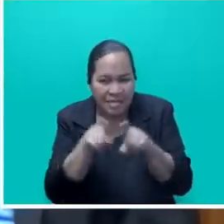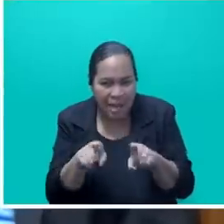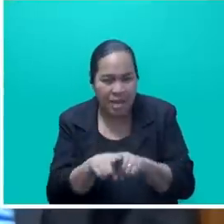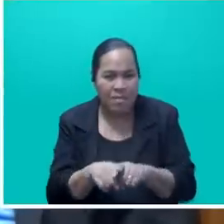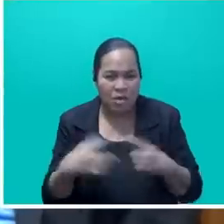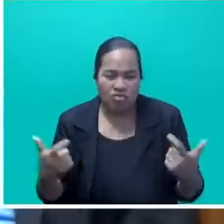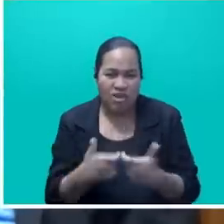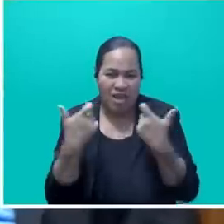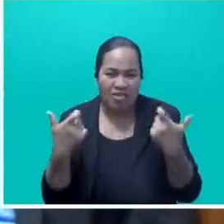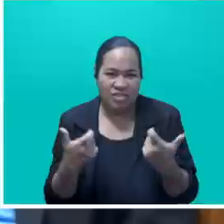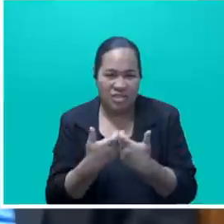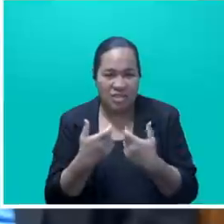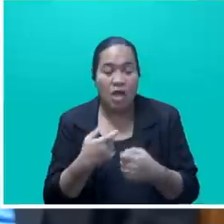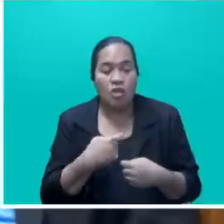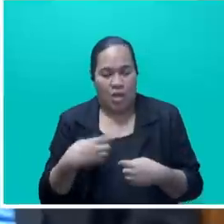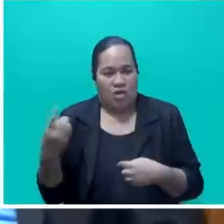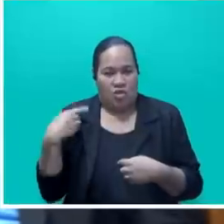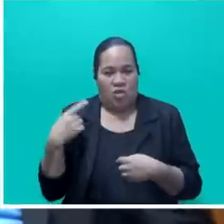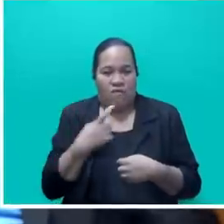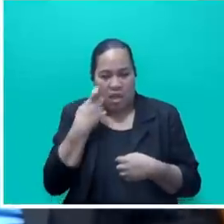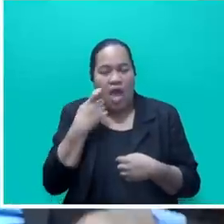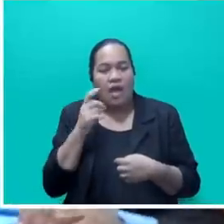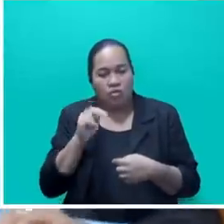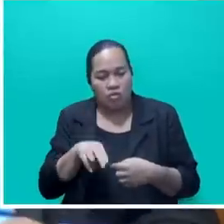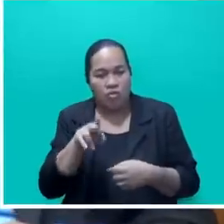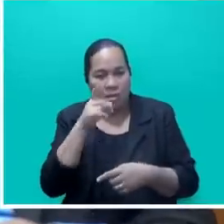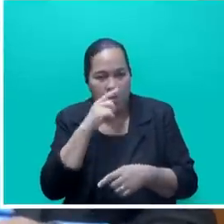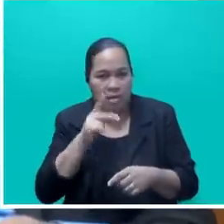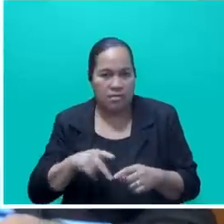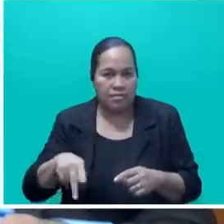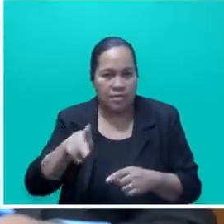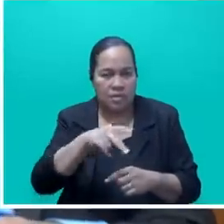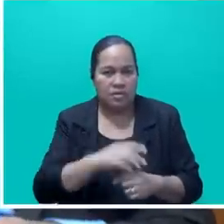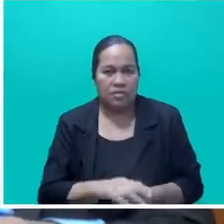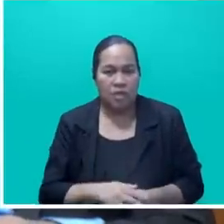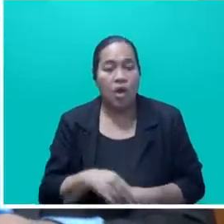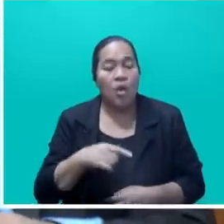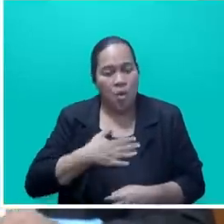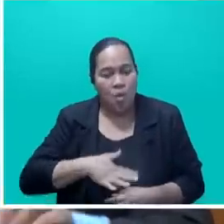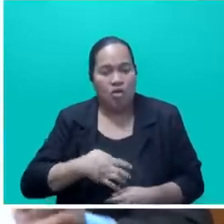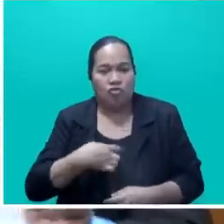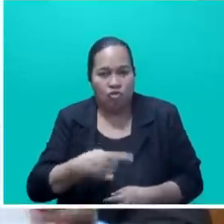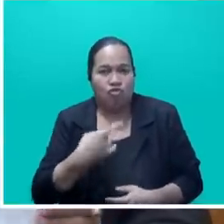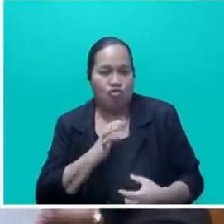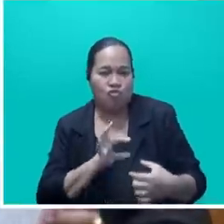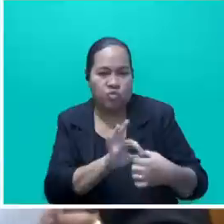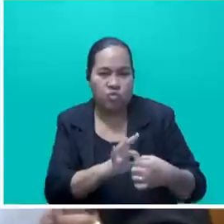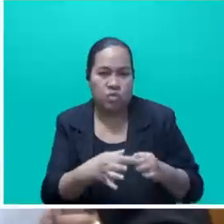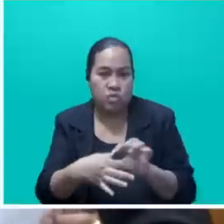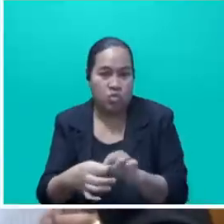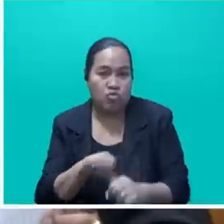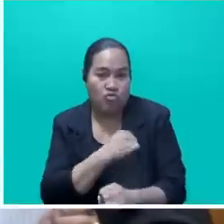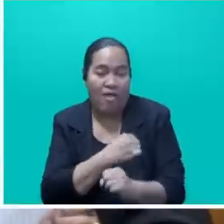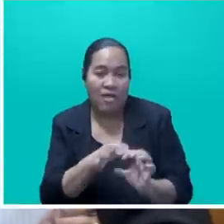Fiji does owe a duty of care to the Pacific family. Mr Speaker said, we will strengthen our relations with the Pacific Tourism